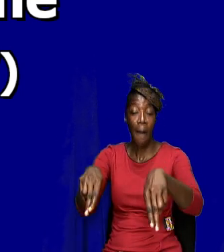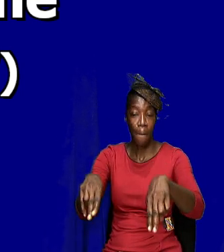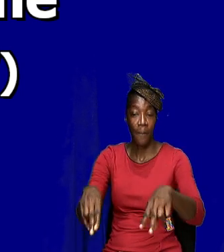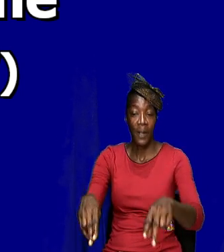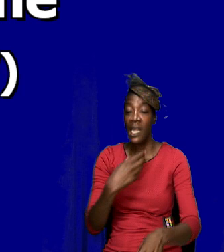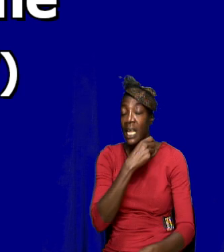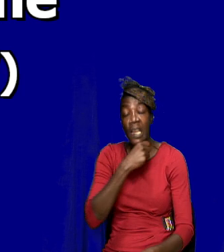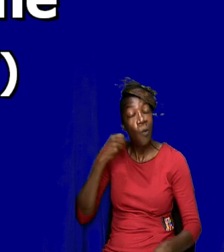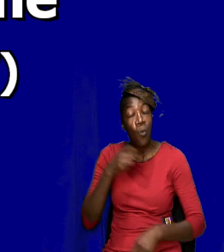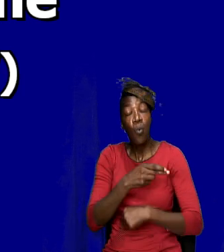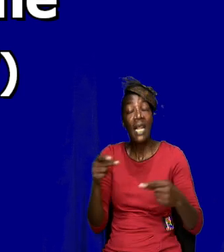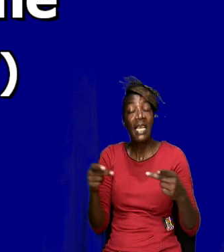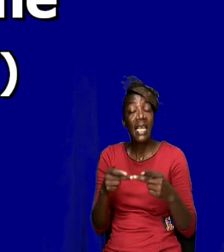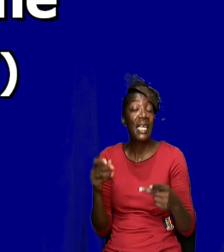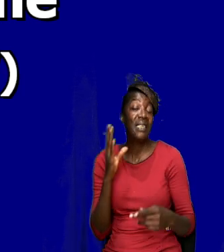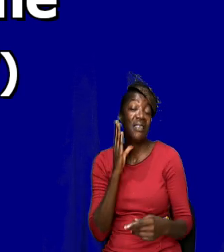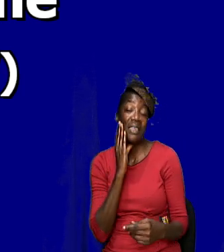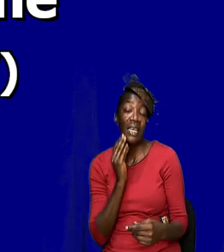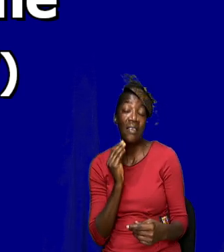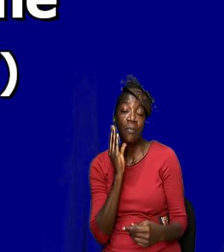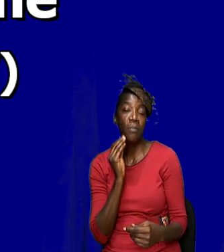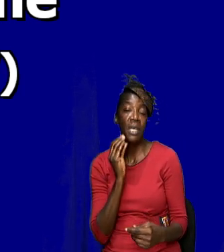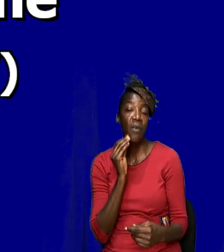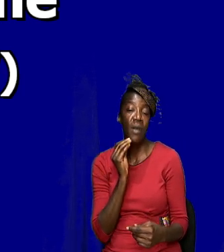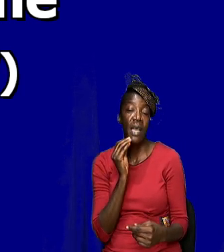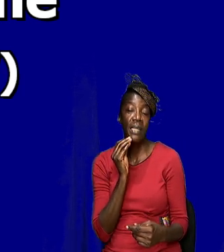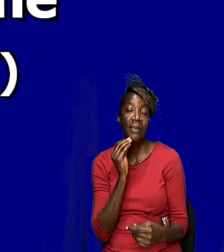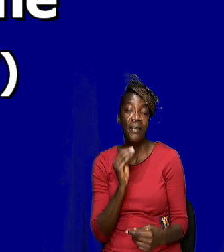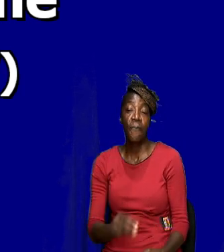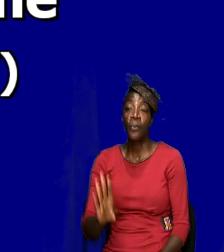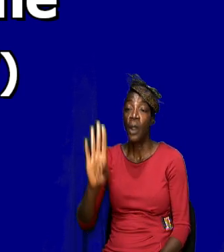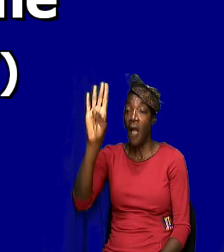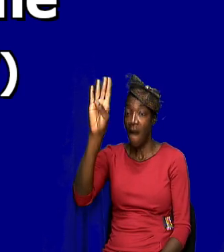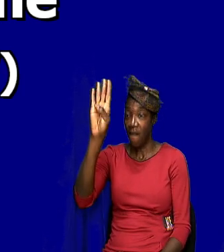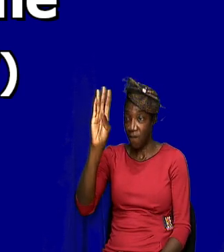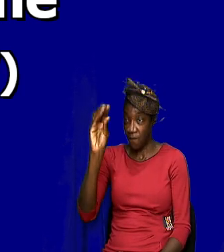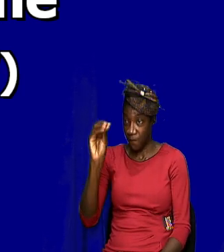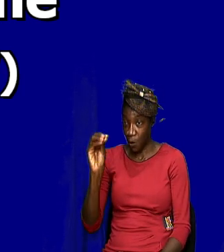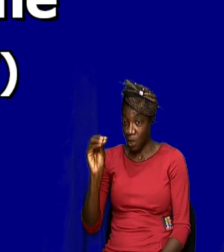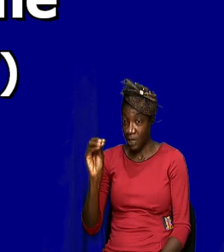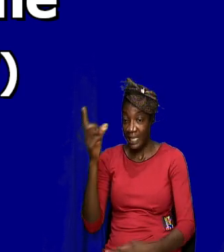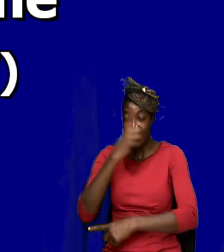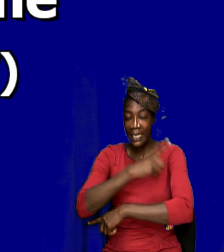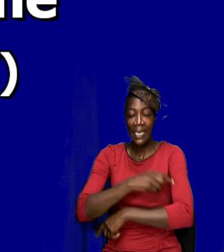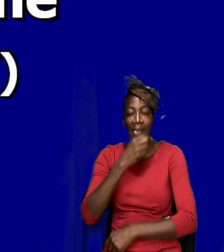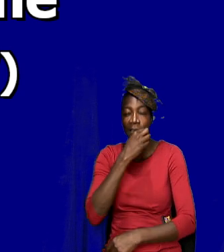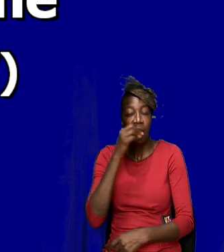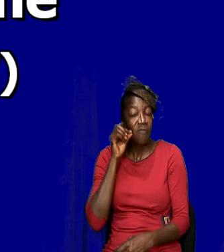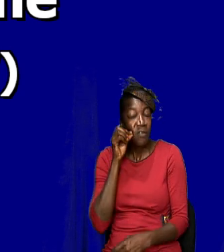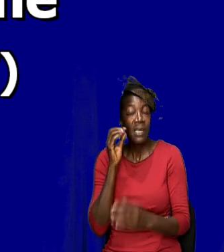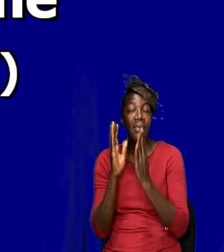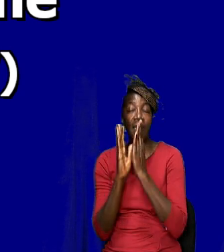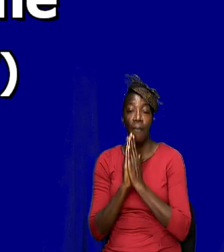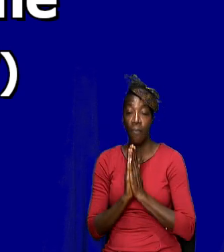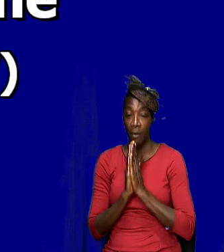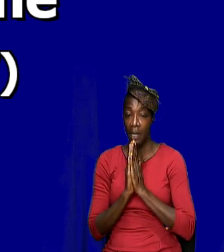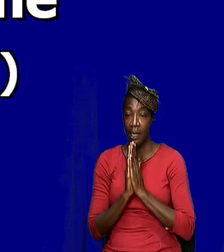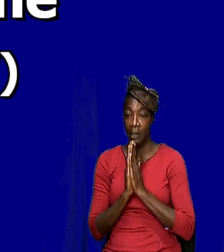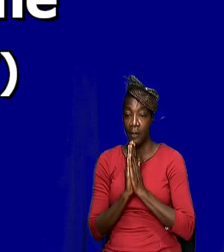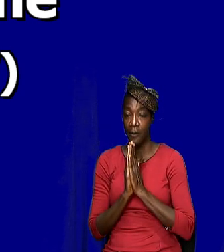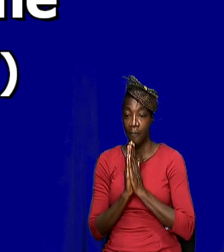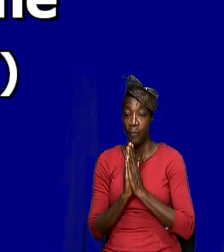experience, to go into that 40 days of fasting and prayer, you know, at the